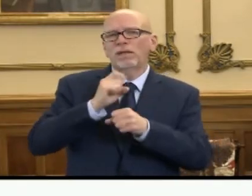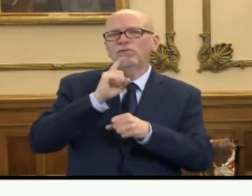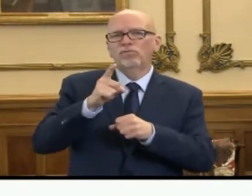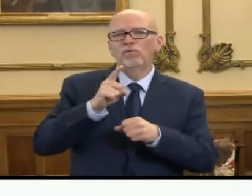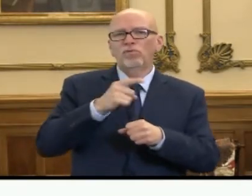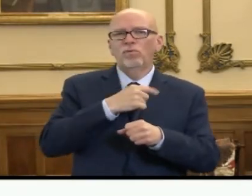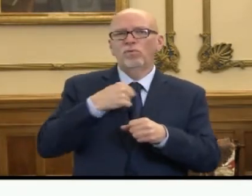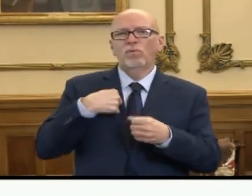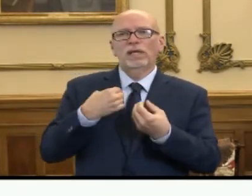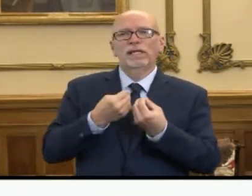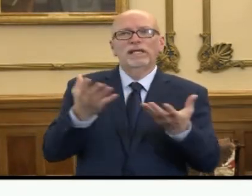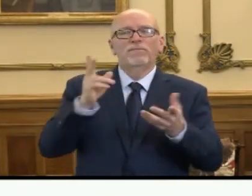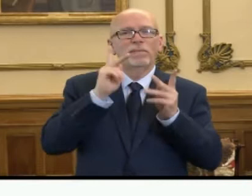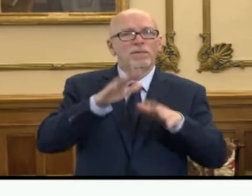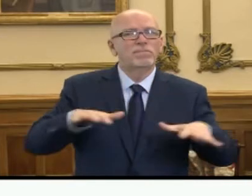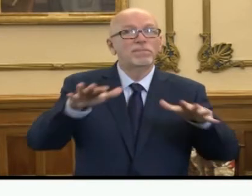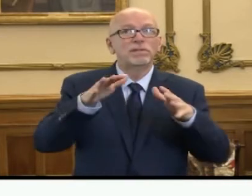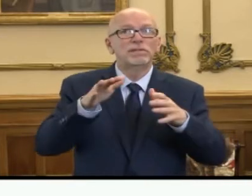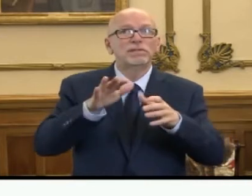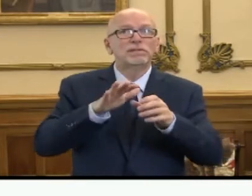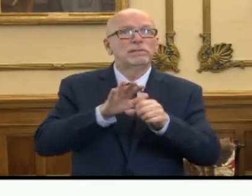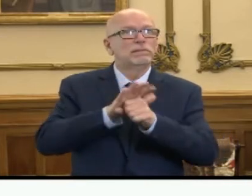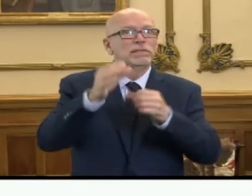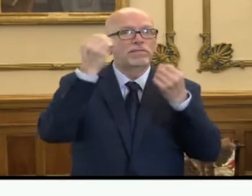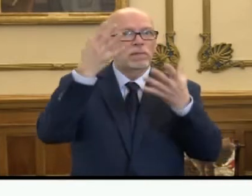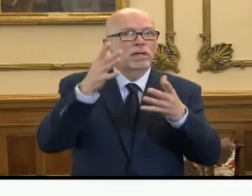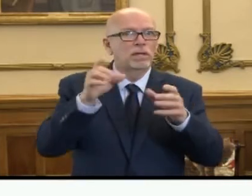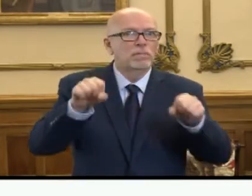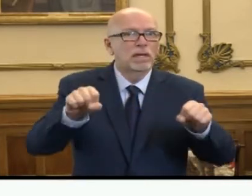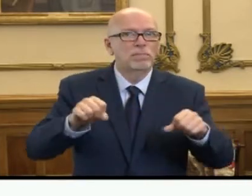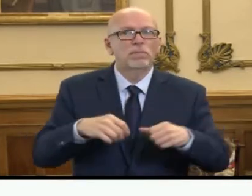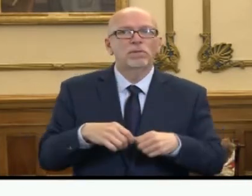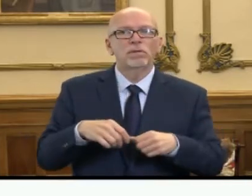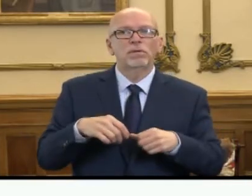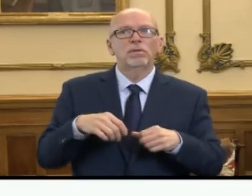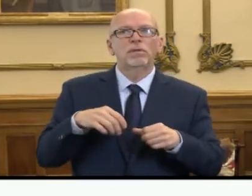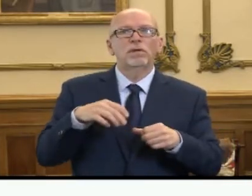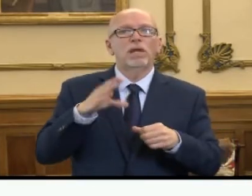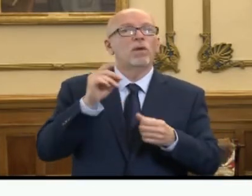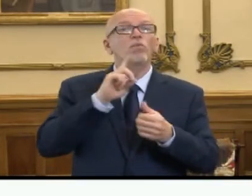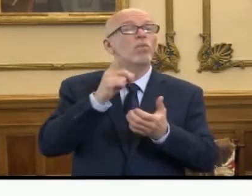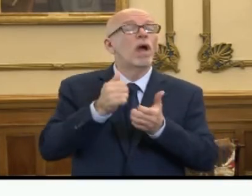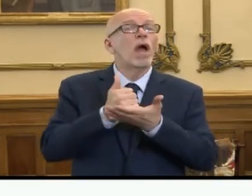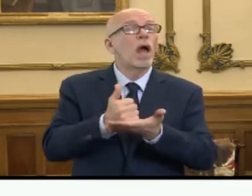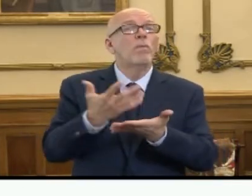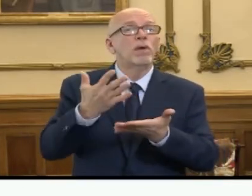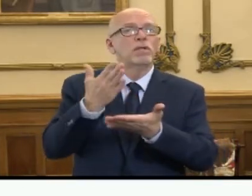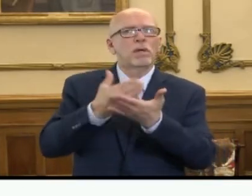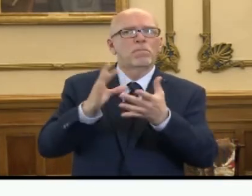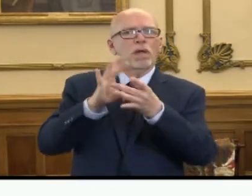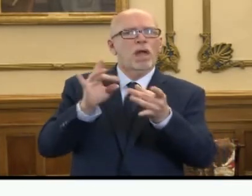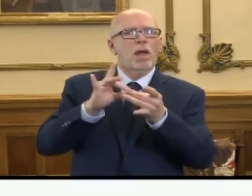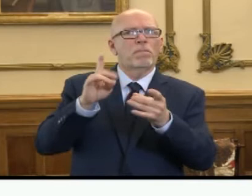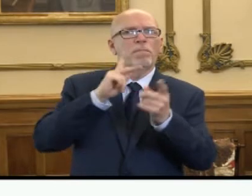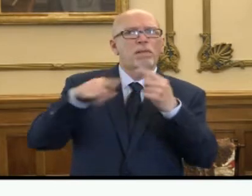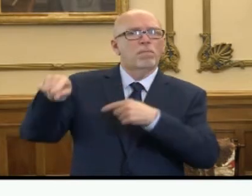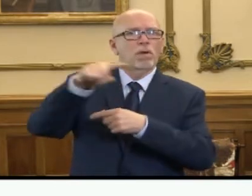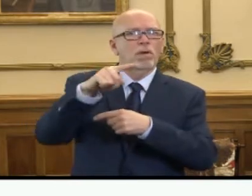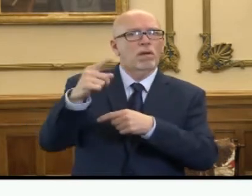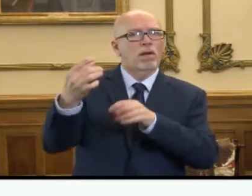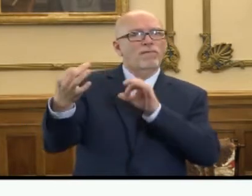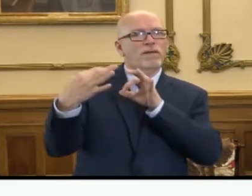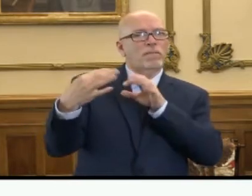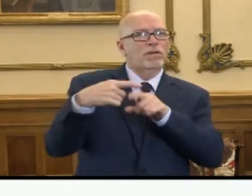given the public as much information as we could, and what's been very helpful are the comments that individuals make to us,